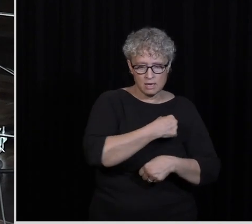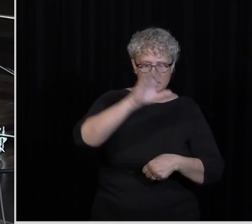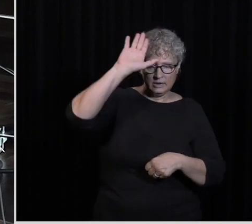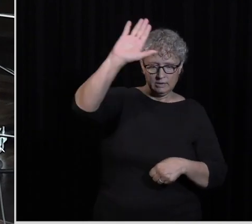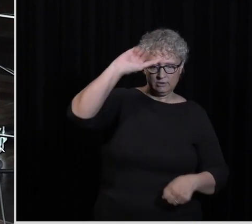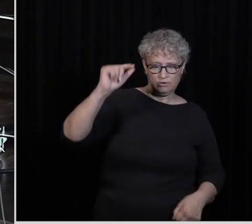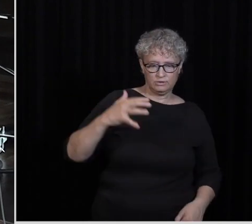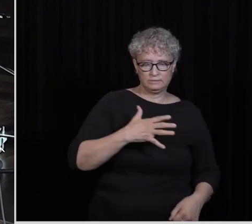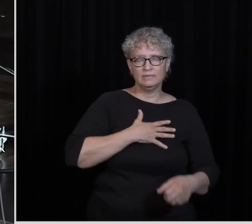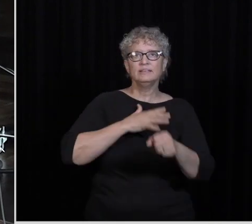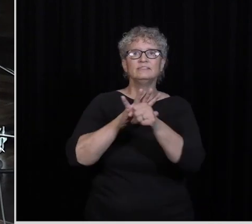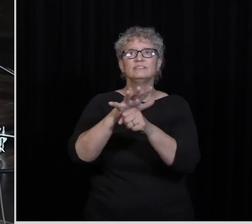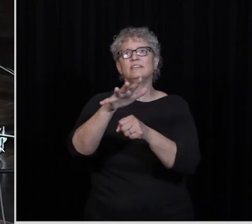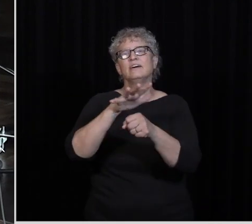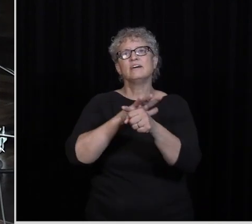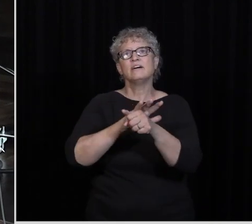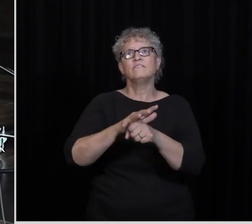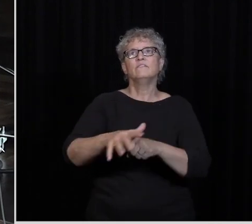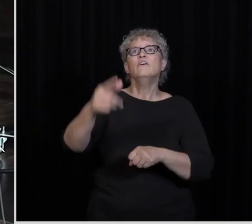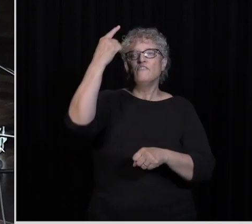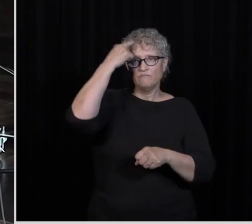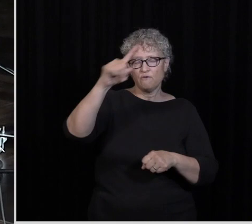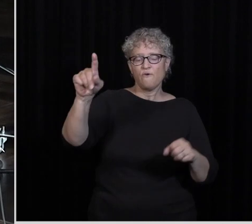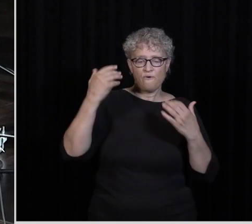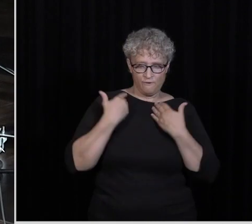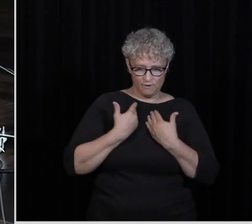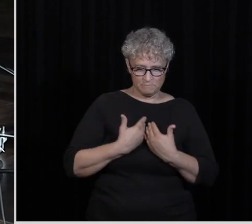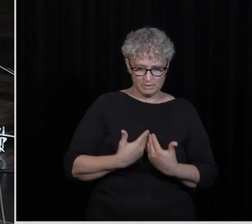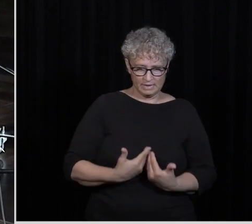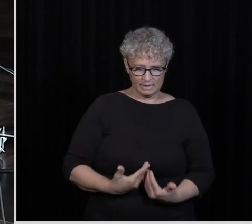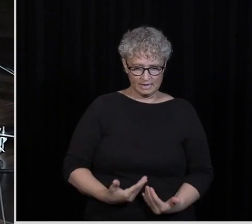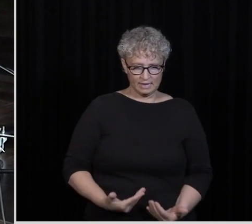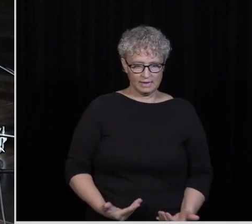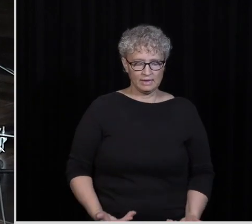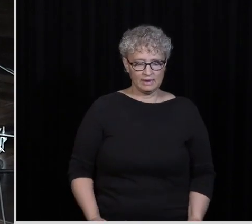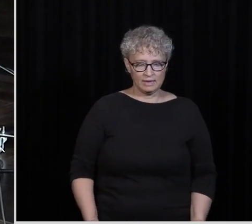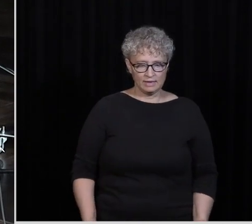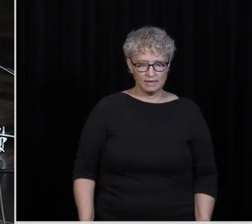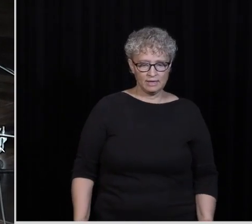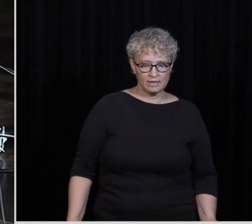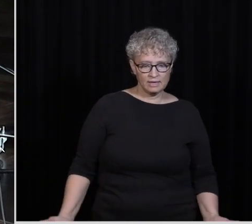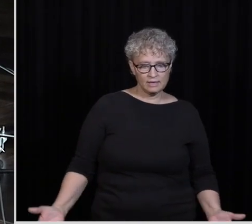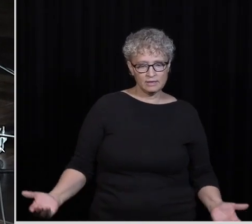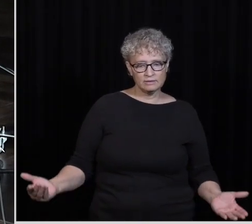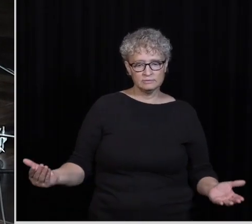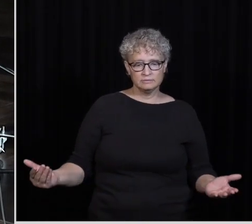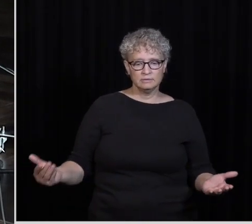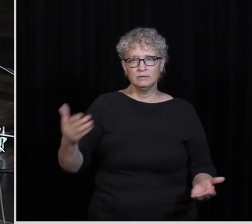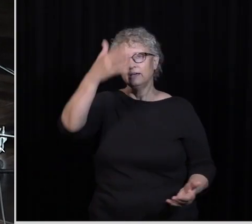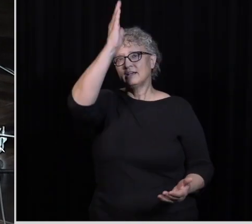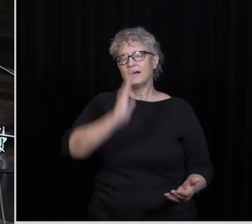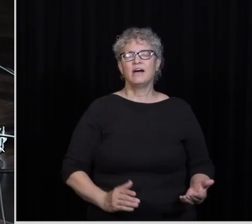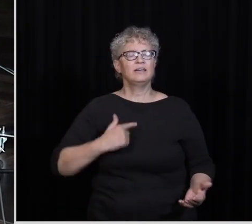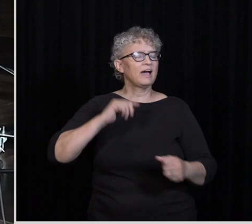grace is enough for me God,